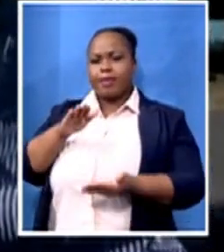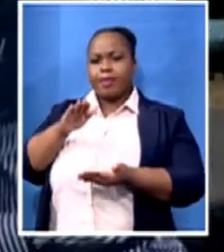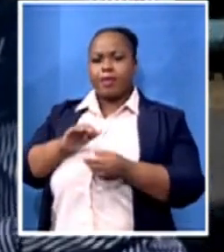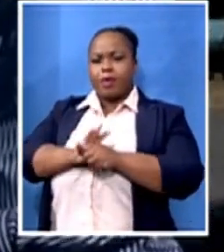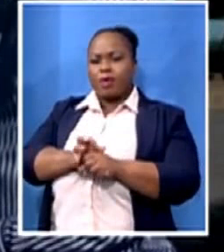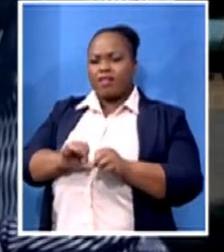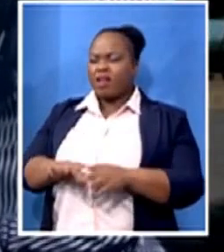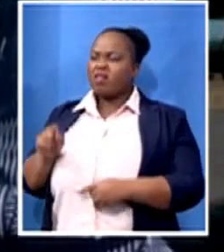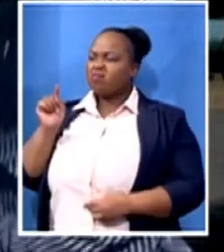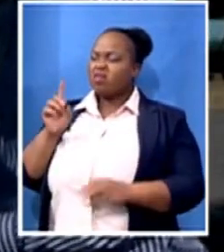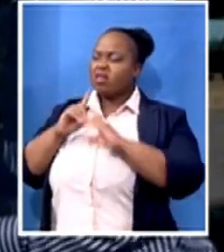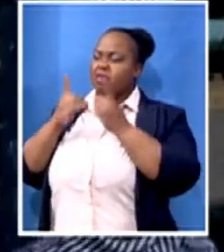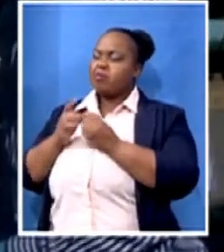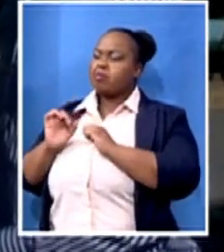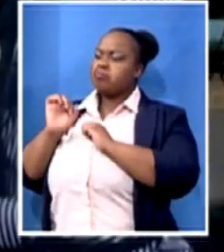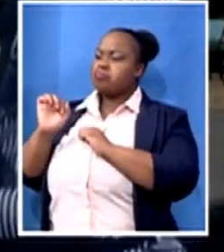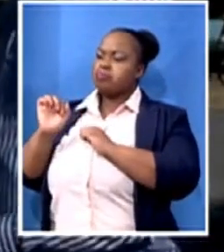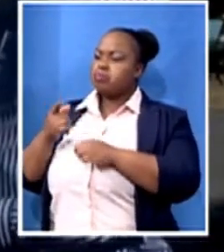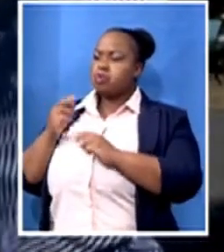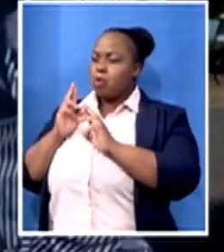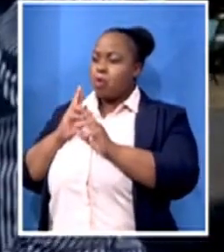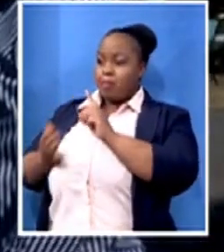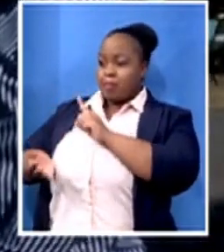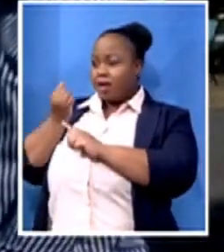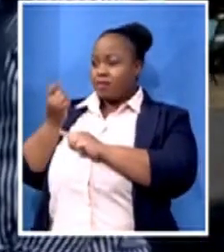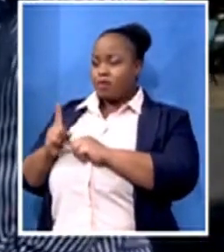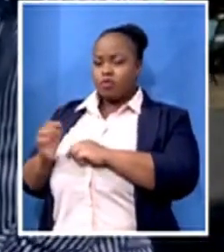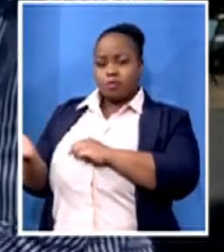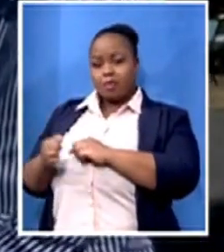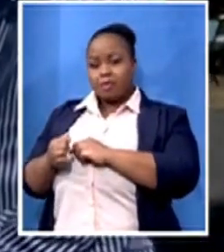with this deployment? Is it enough with the number of infections?